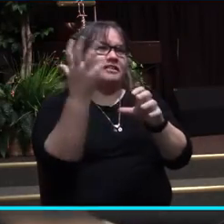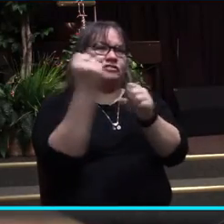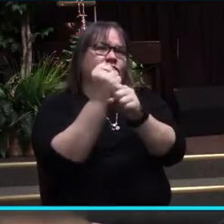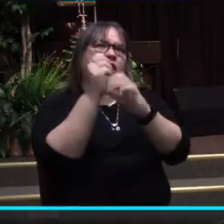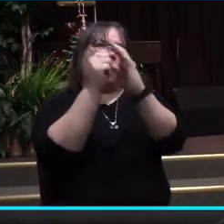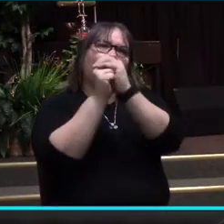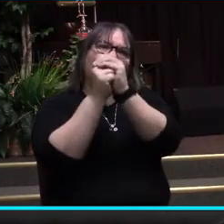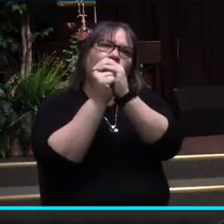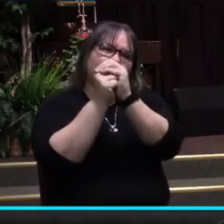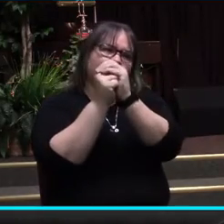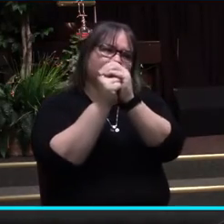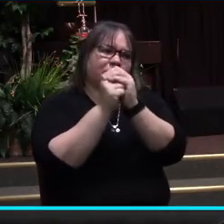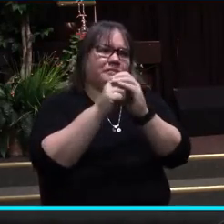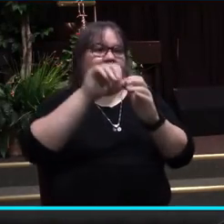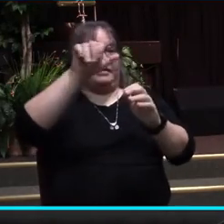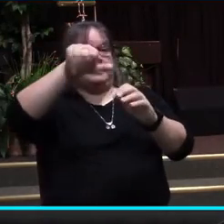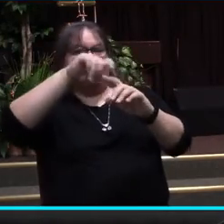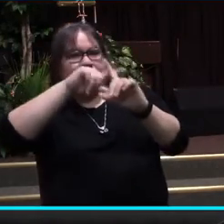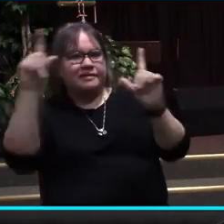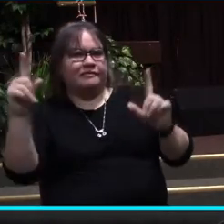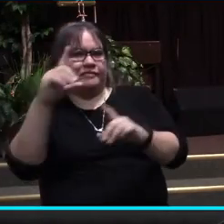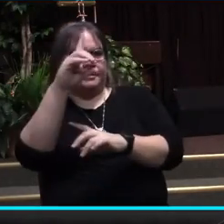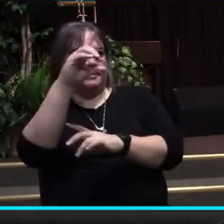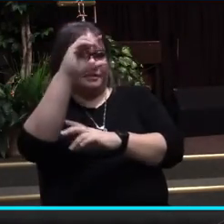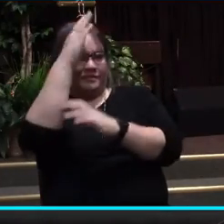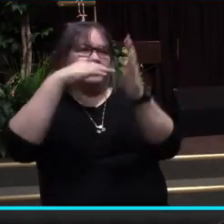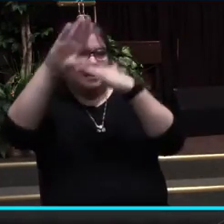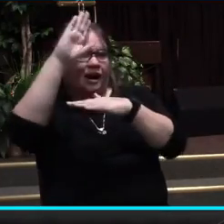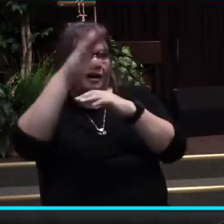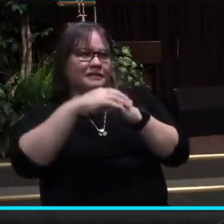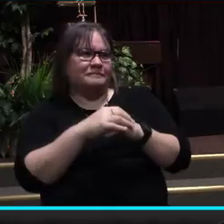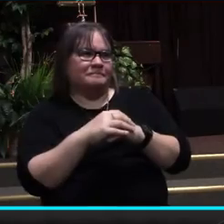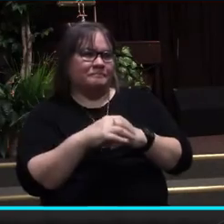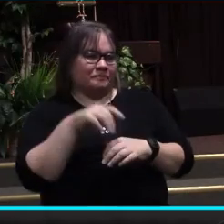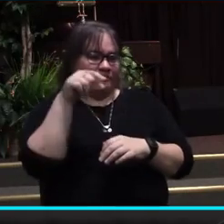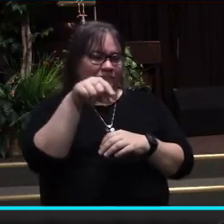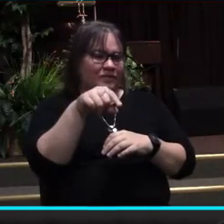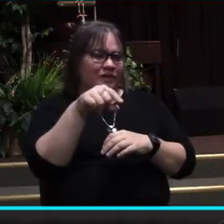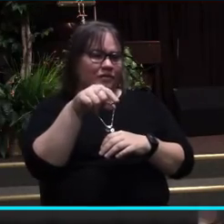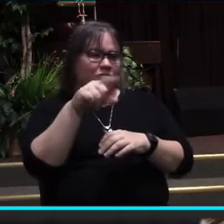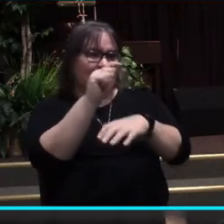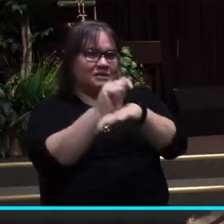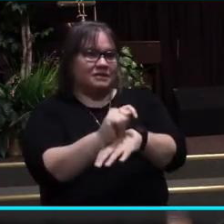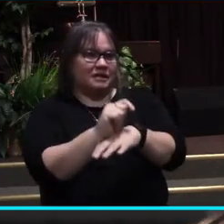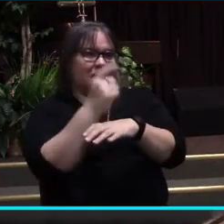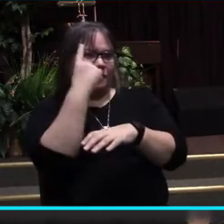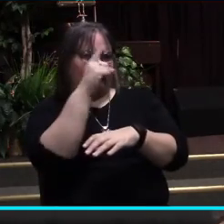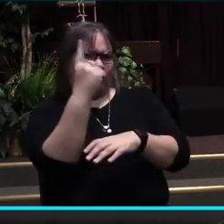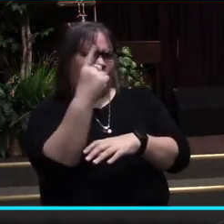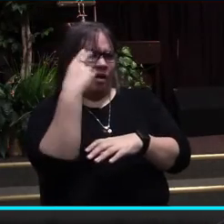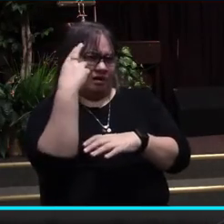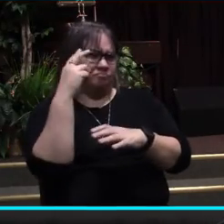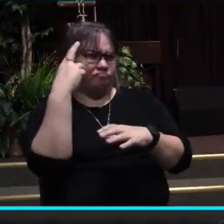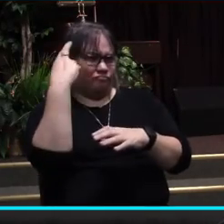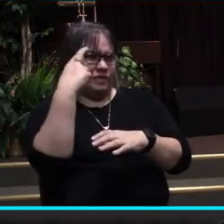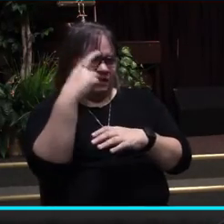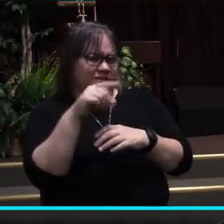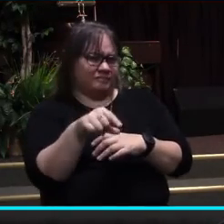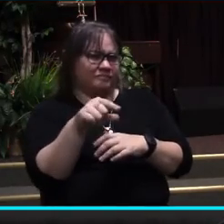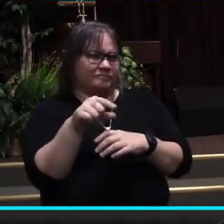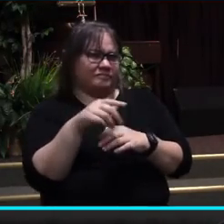worship of a deity. Now, when you went to the temple, you were there for one specific purpose.